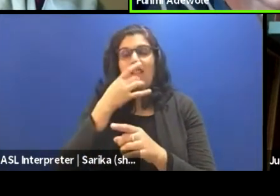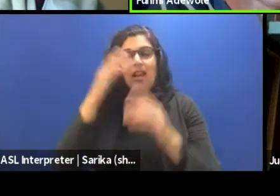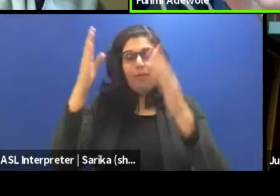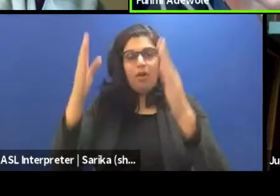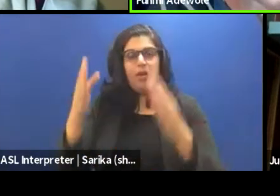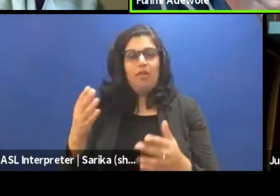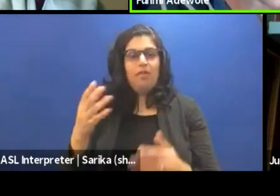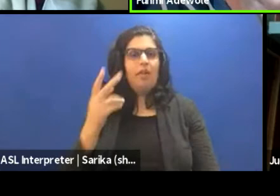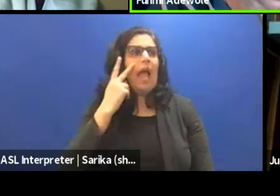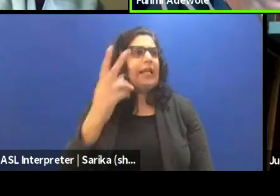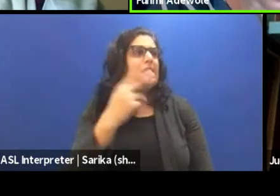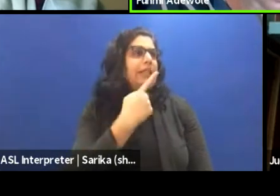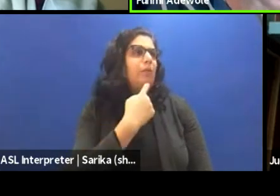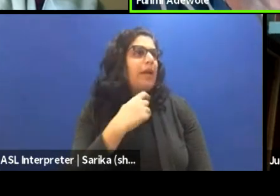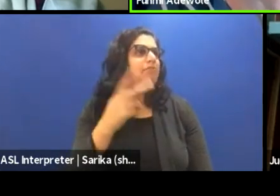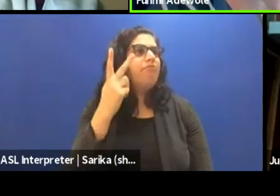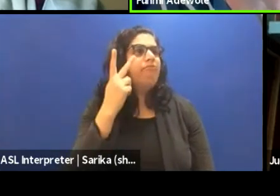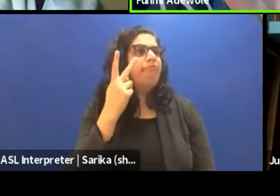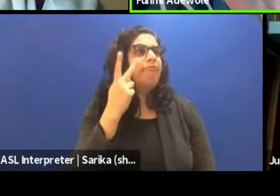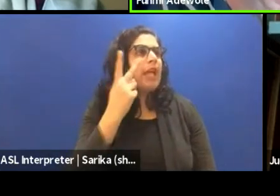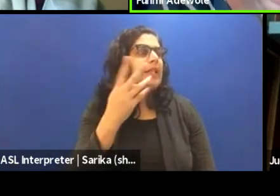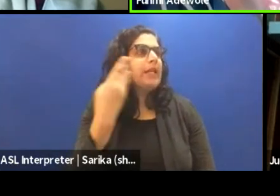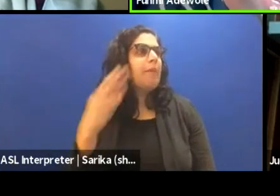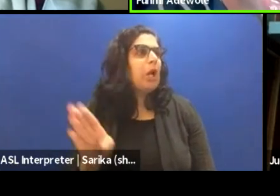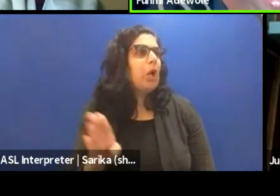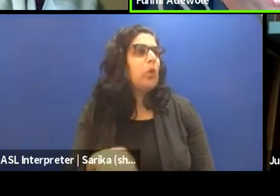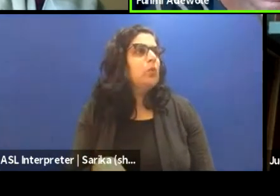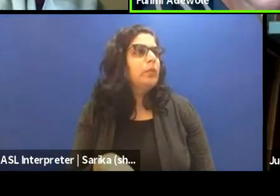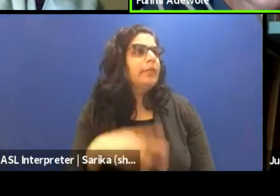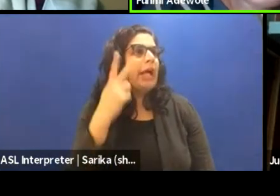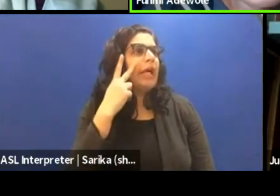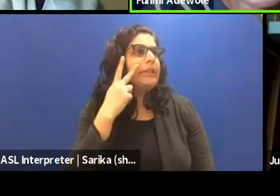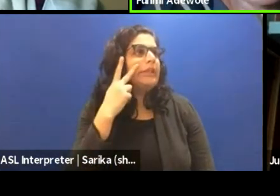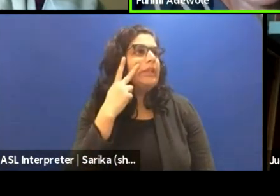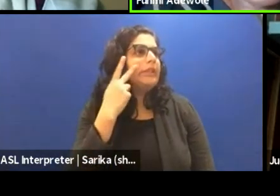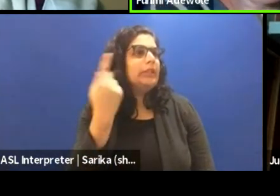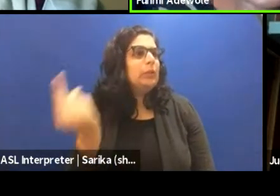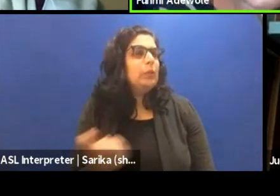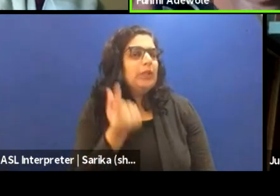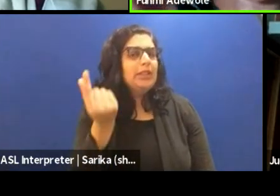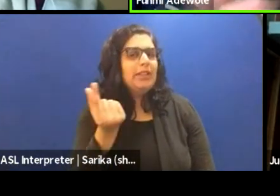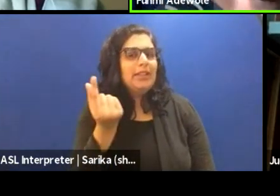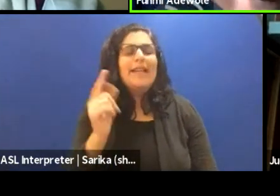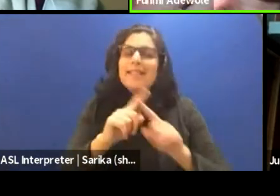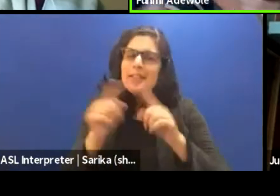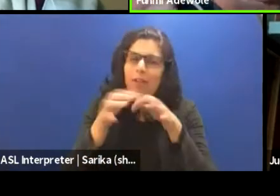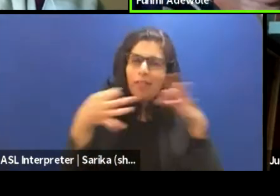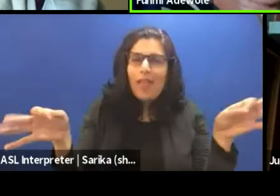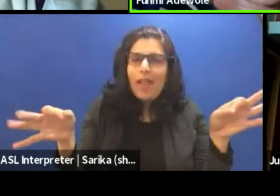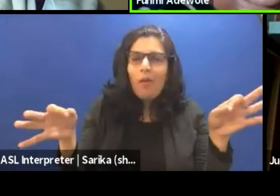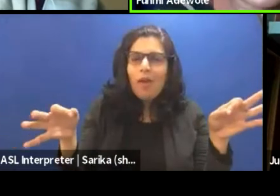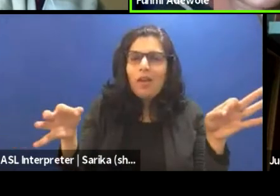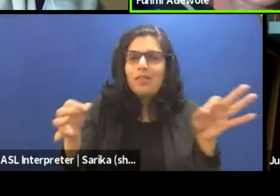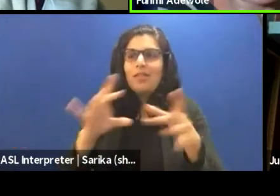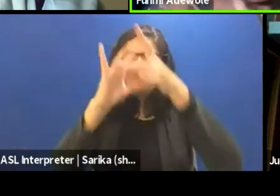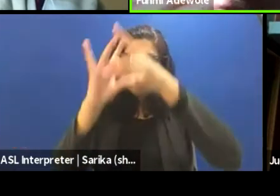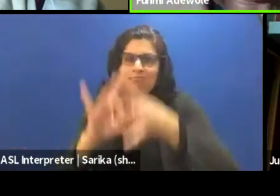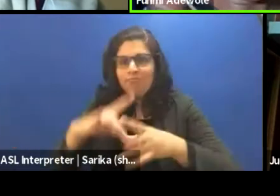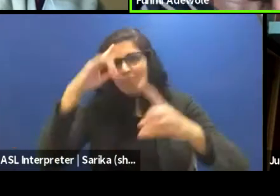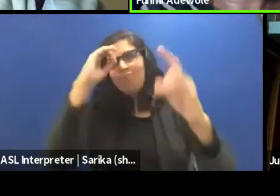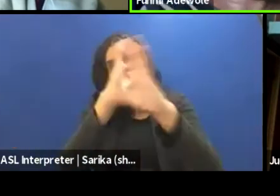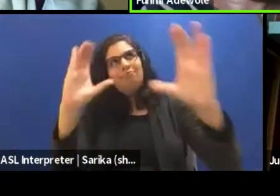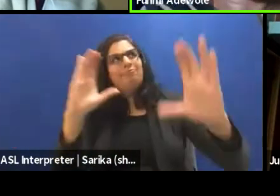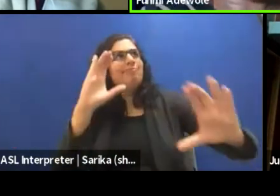guy goes, I see red, I see blue, I see green, you know, it's a different language that person's going to say,